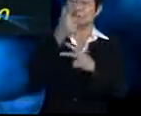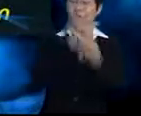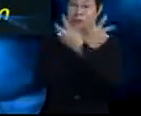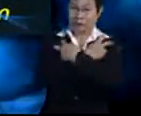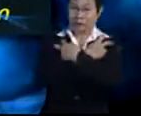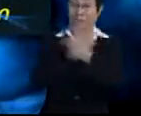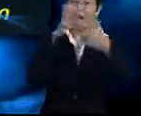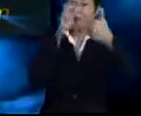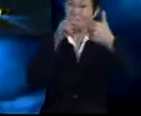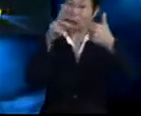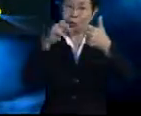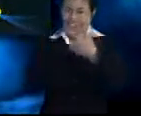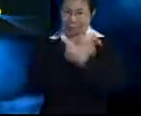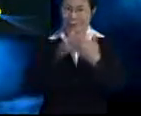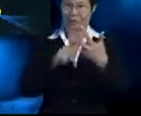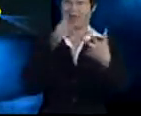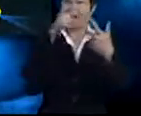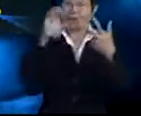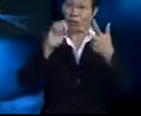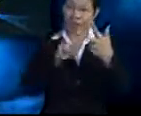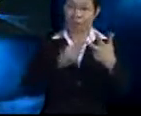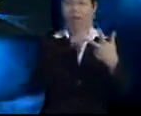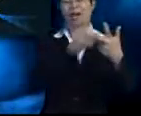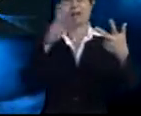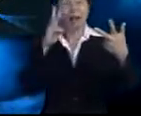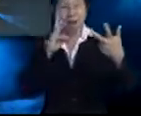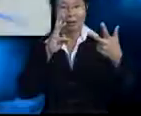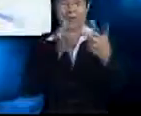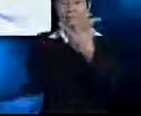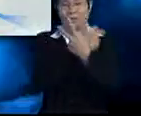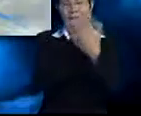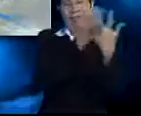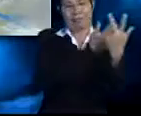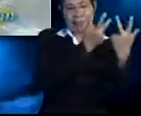Endoskeleton, exoskeleton and hydrostatic skeleton.